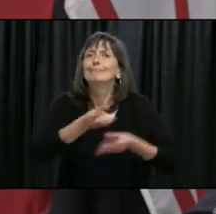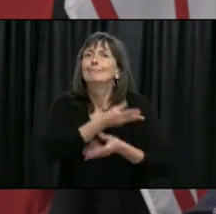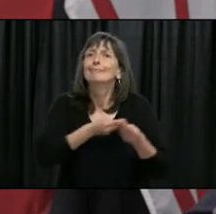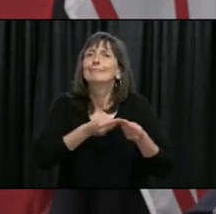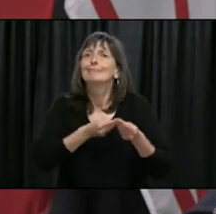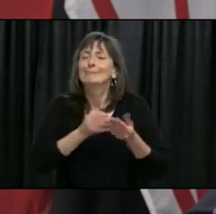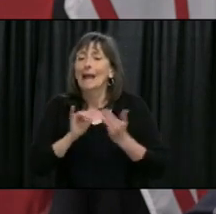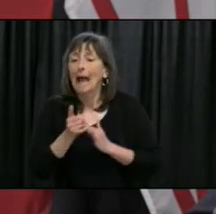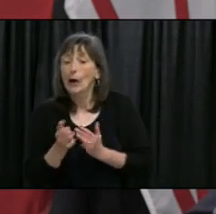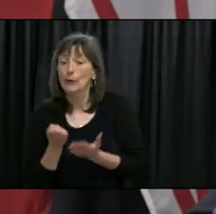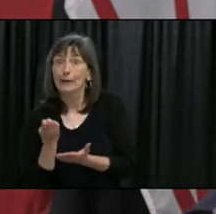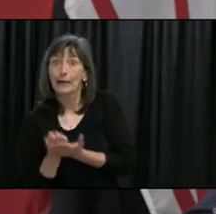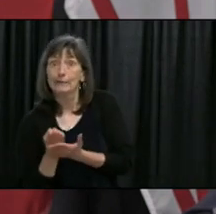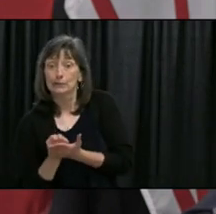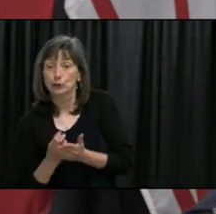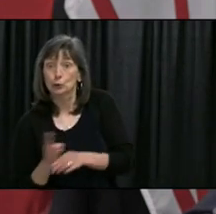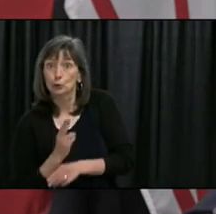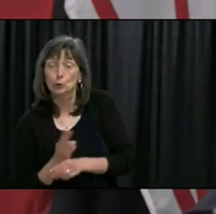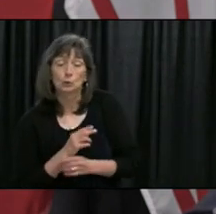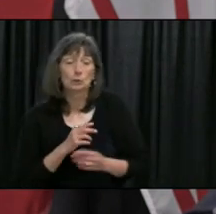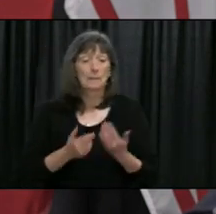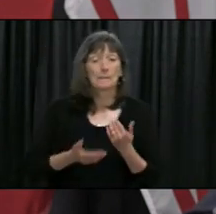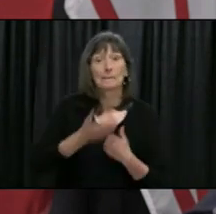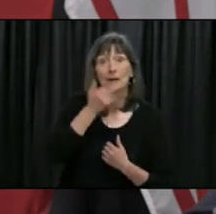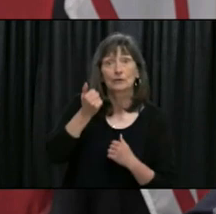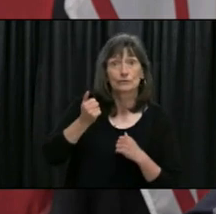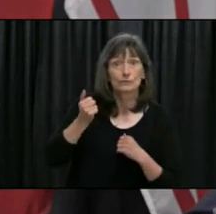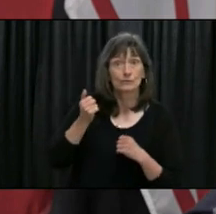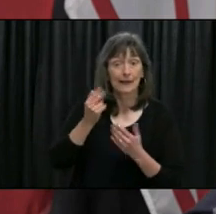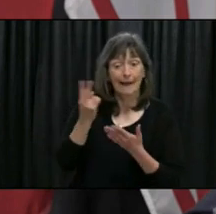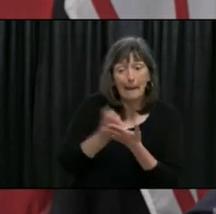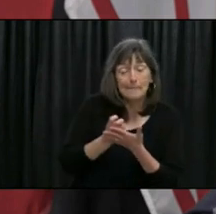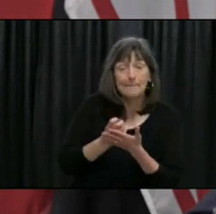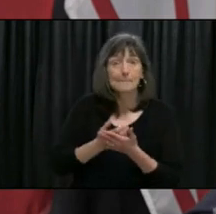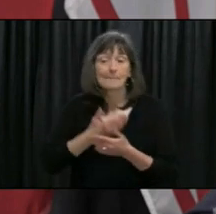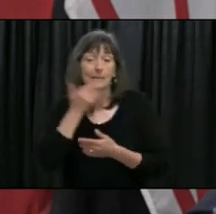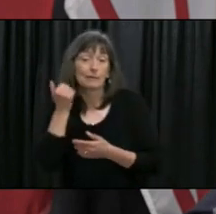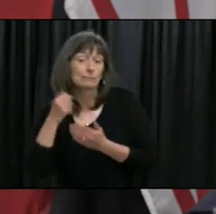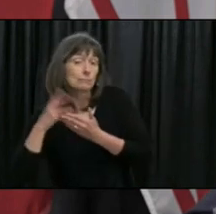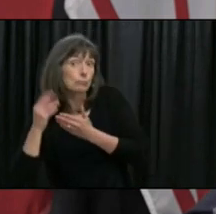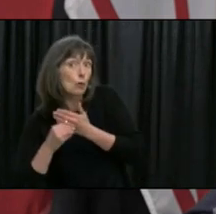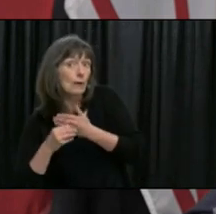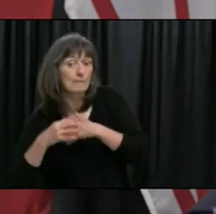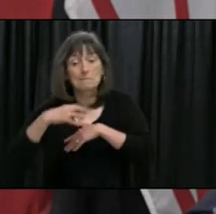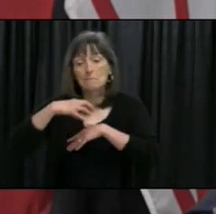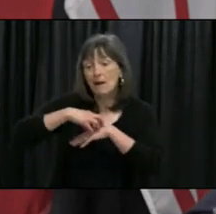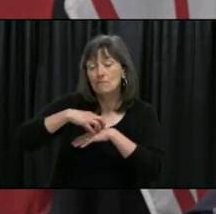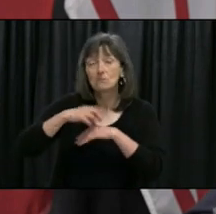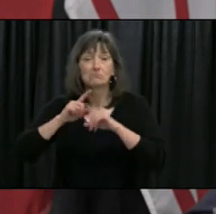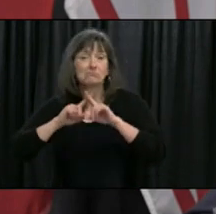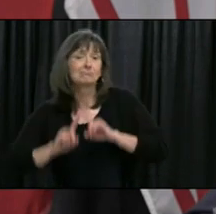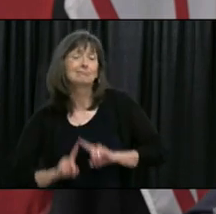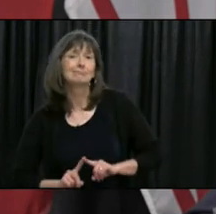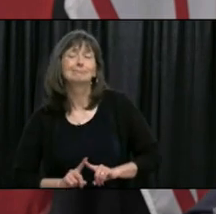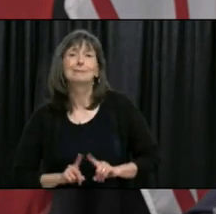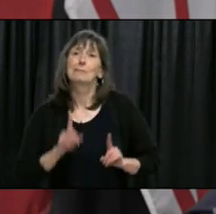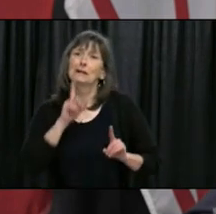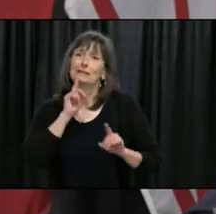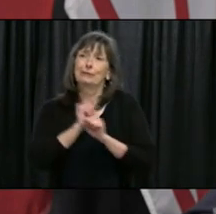how we use the best applications the best programs to support what is already a very good and sophisticated